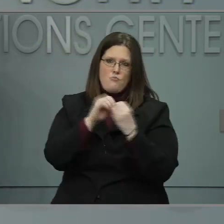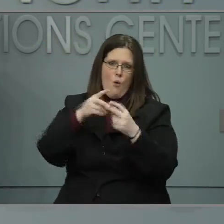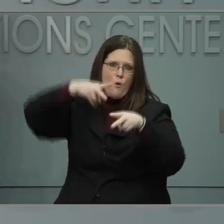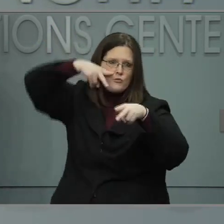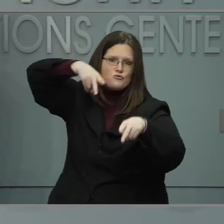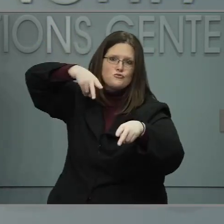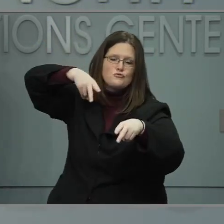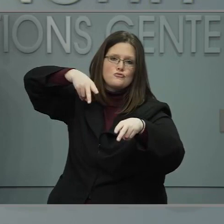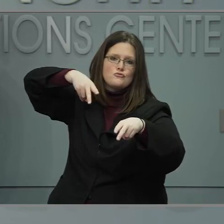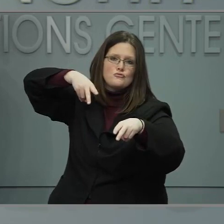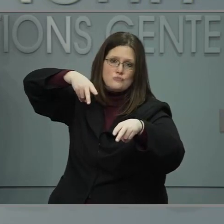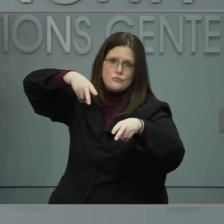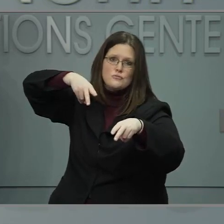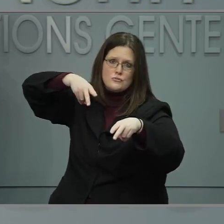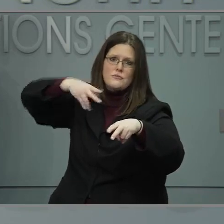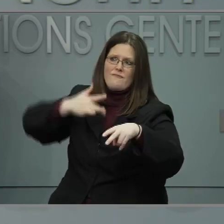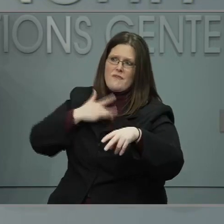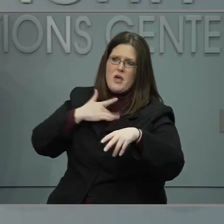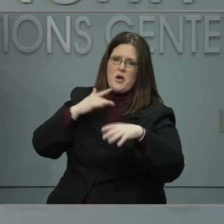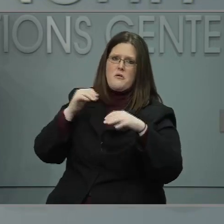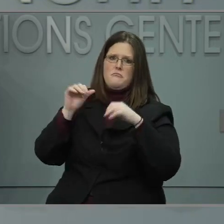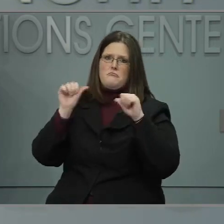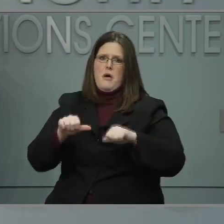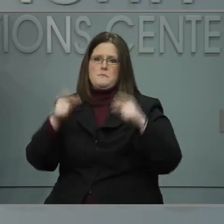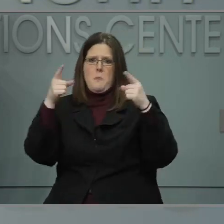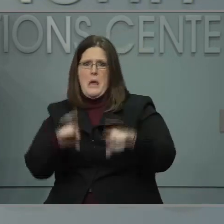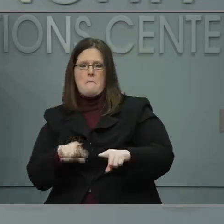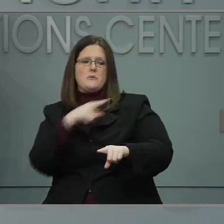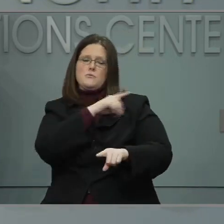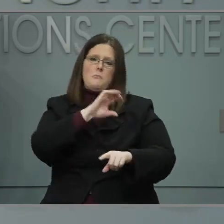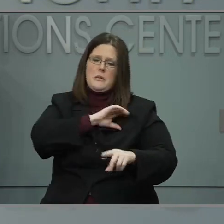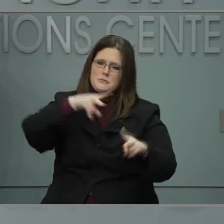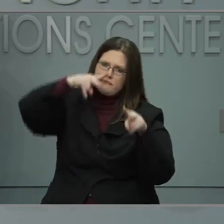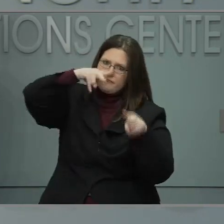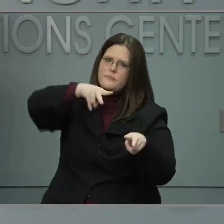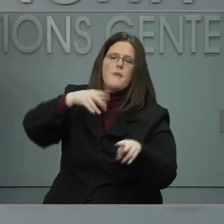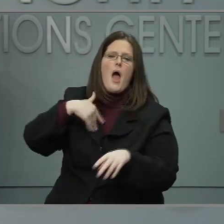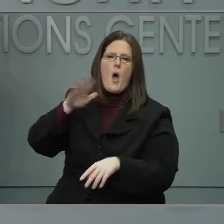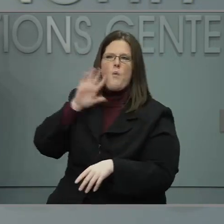look into that and see if there's a timeline on that particular issue.